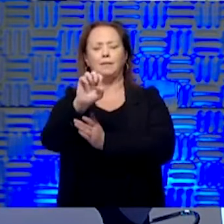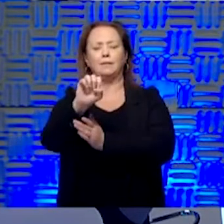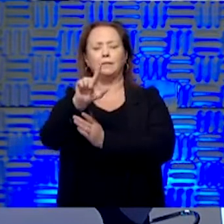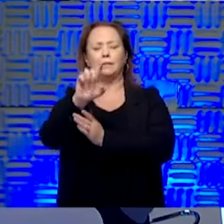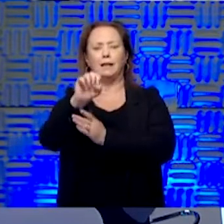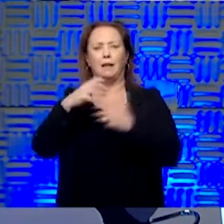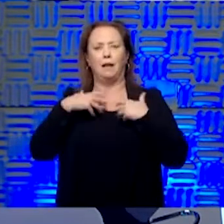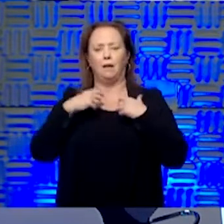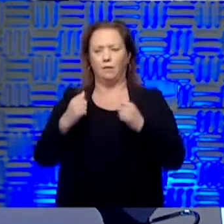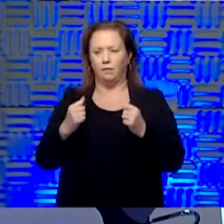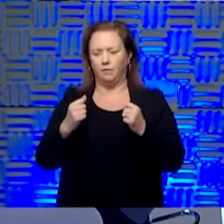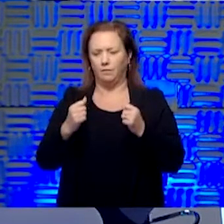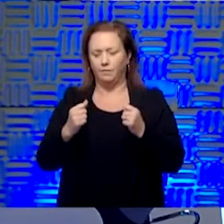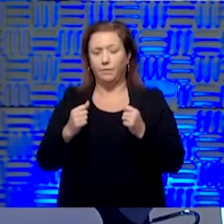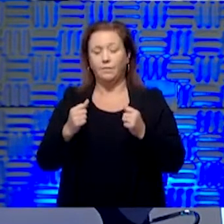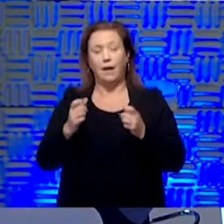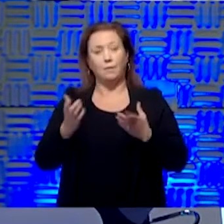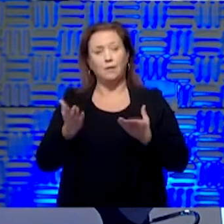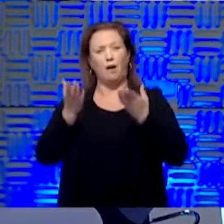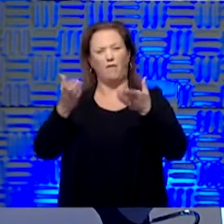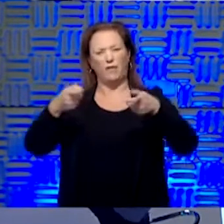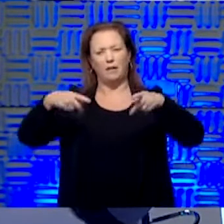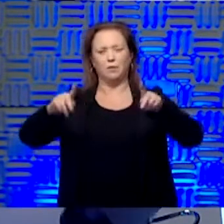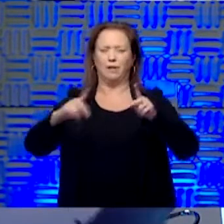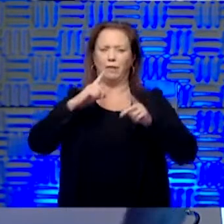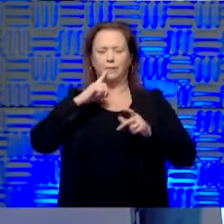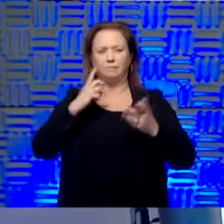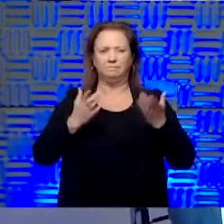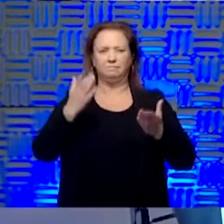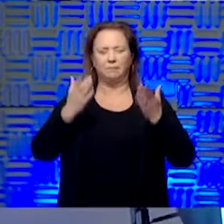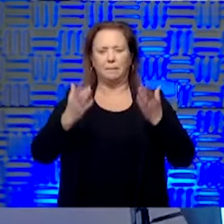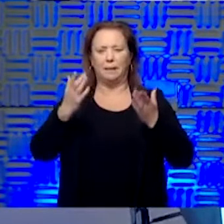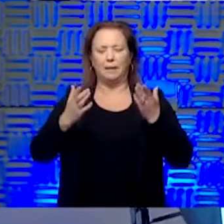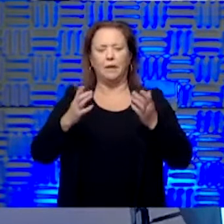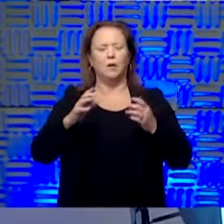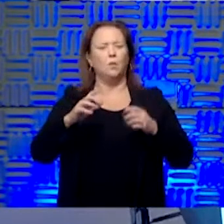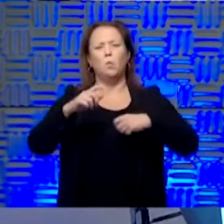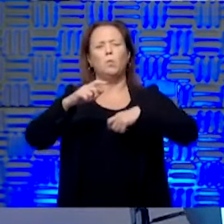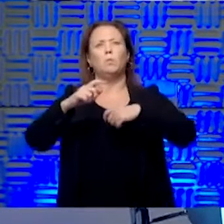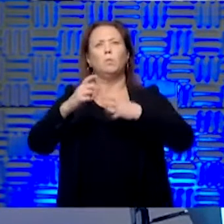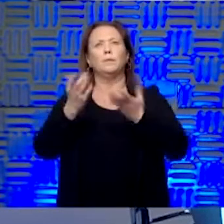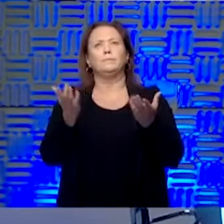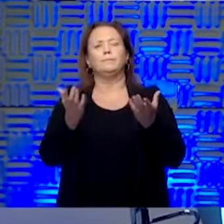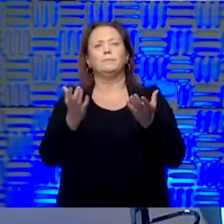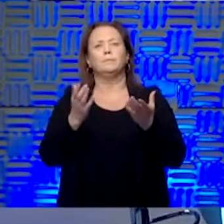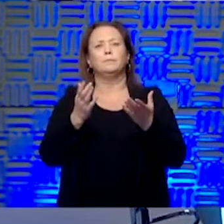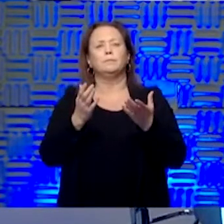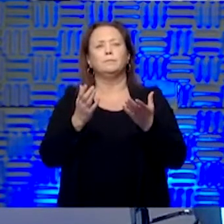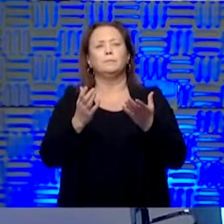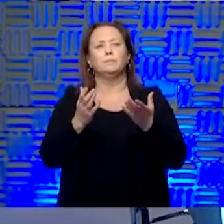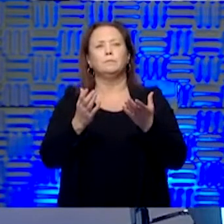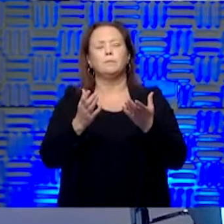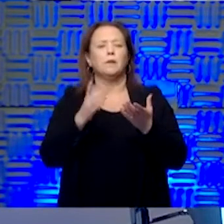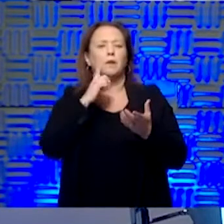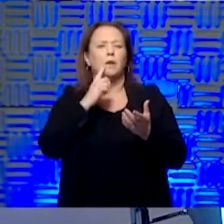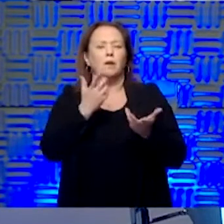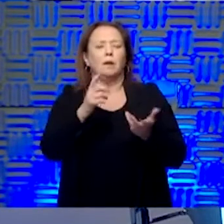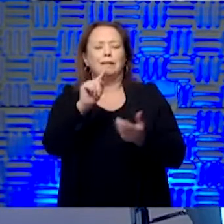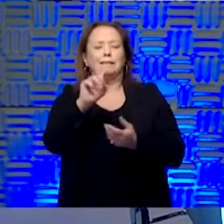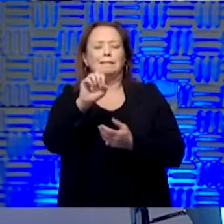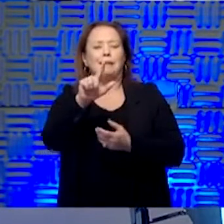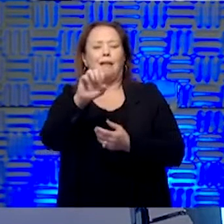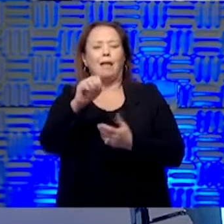was offered that opportunity, and I thought, well, this should probably be looked at first. And what types of things shouldn't you do